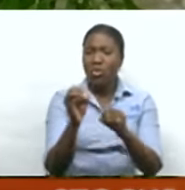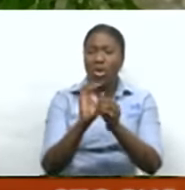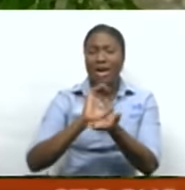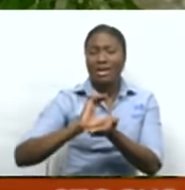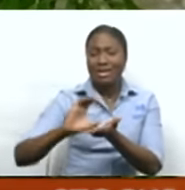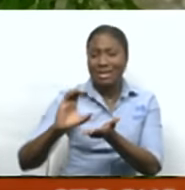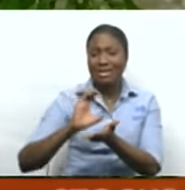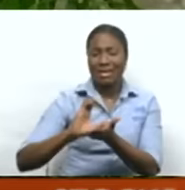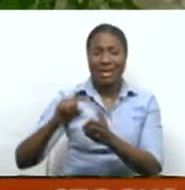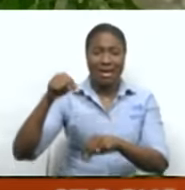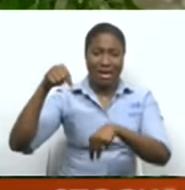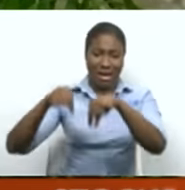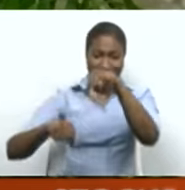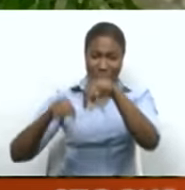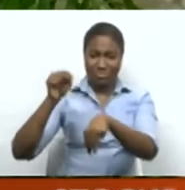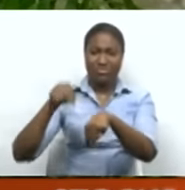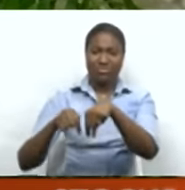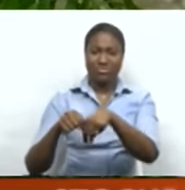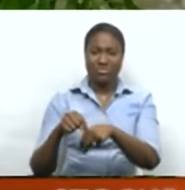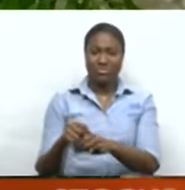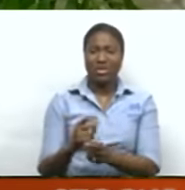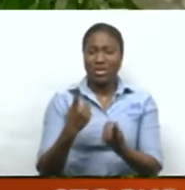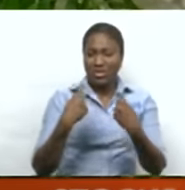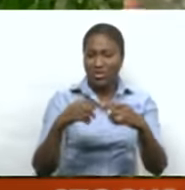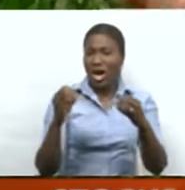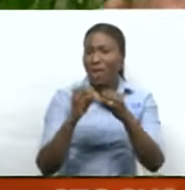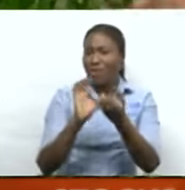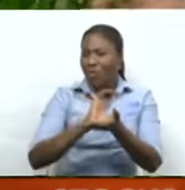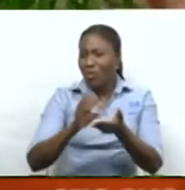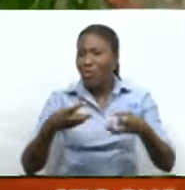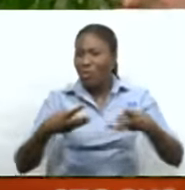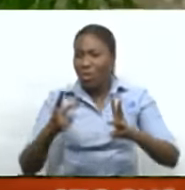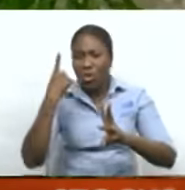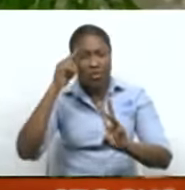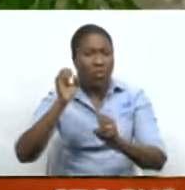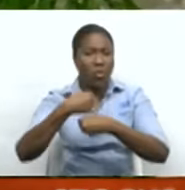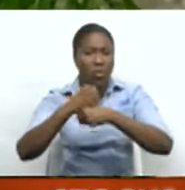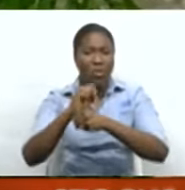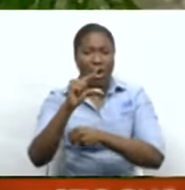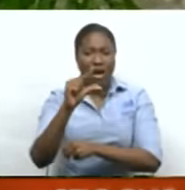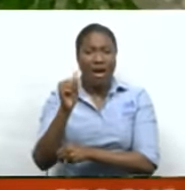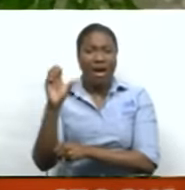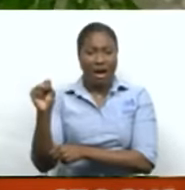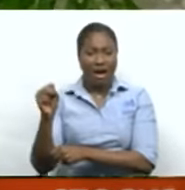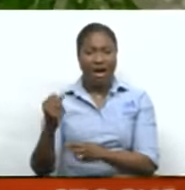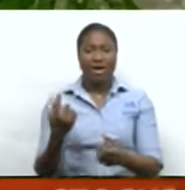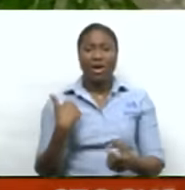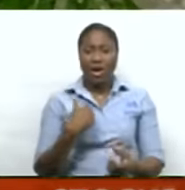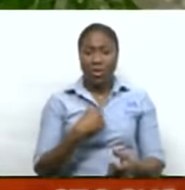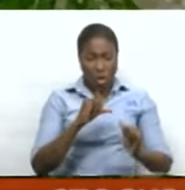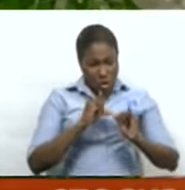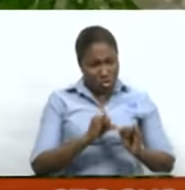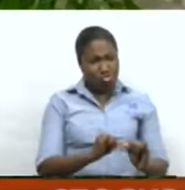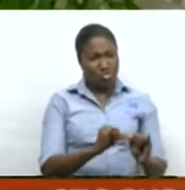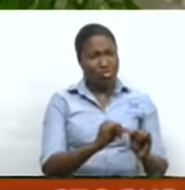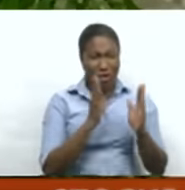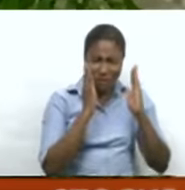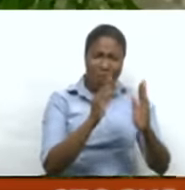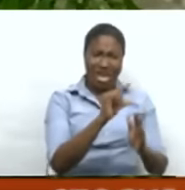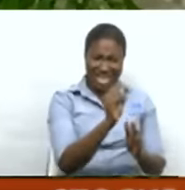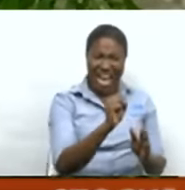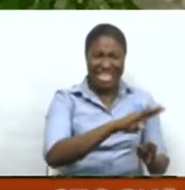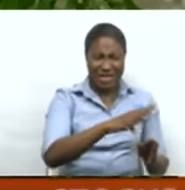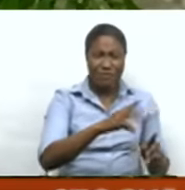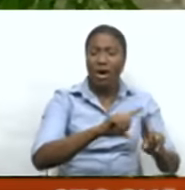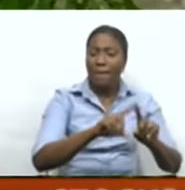we're doing sustainable practices, where, of course, we're sustaining an industry in the meantime, still focus on gas and so